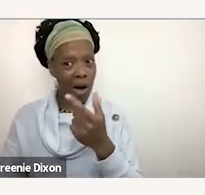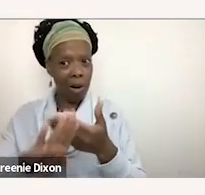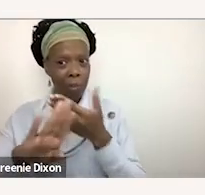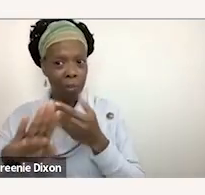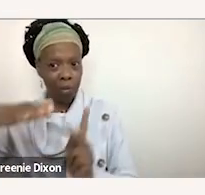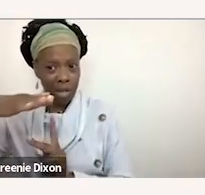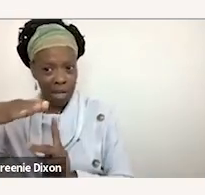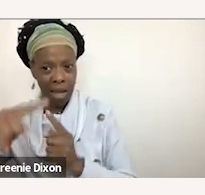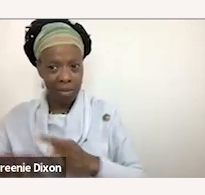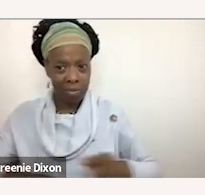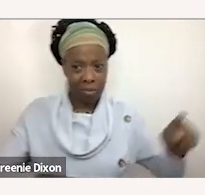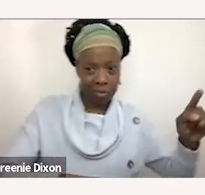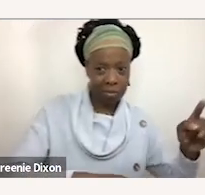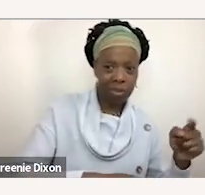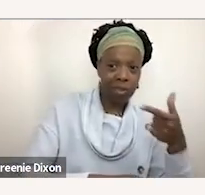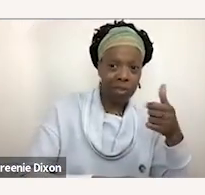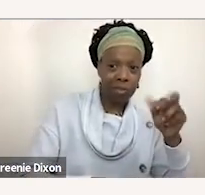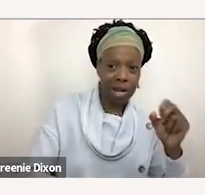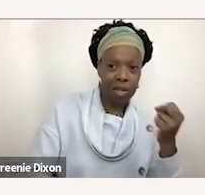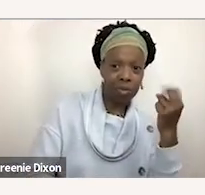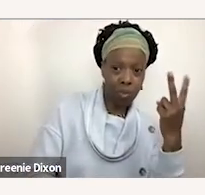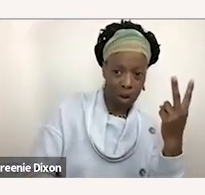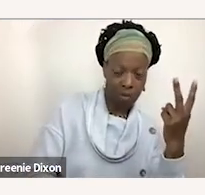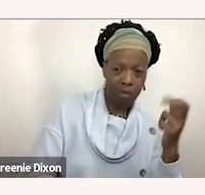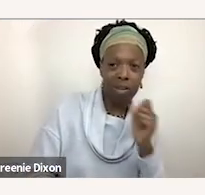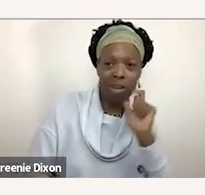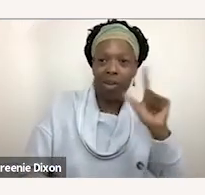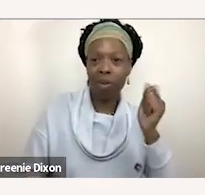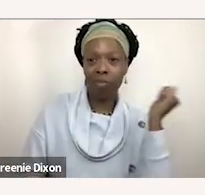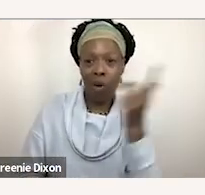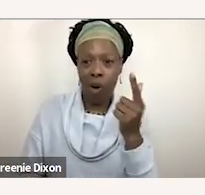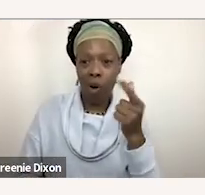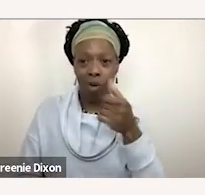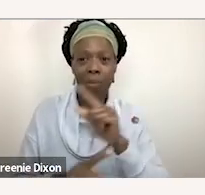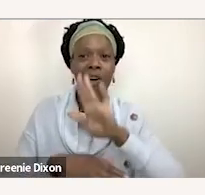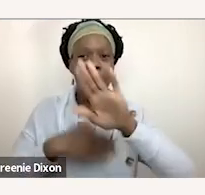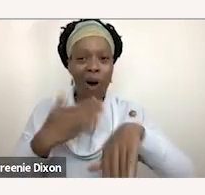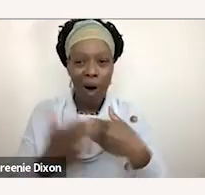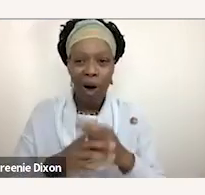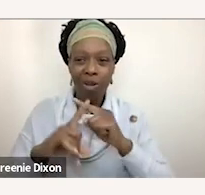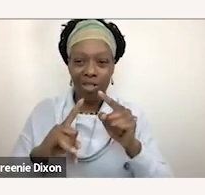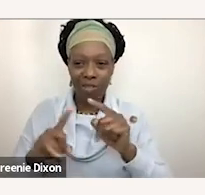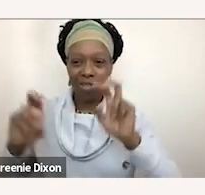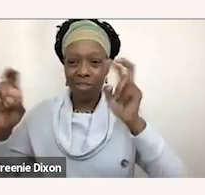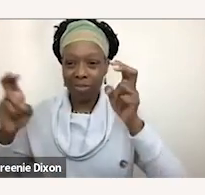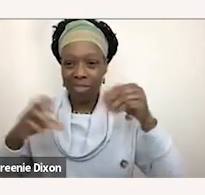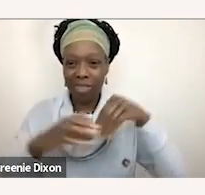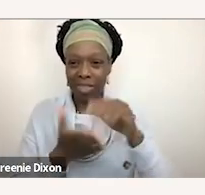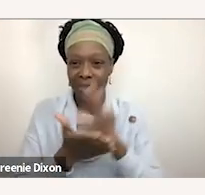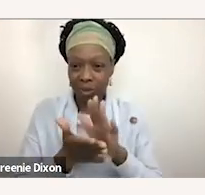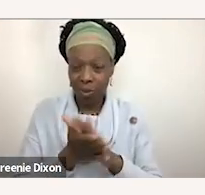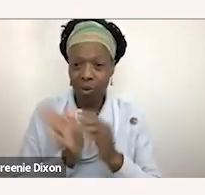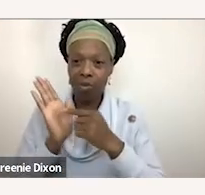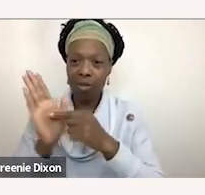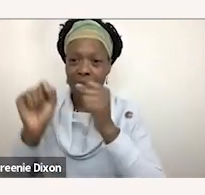grade 12 and not only is it for all grades it's actually for all different subjects at school so it can be implemented for example